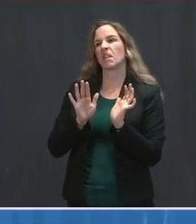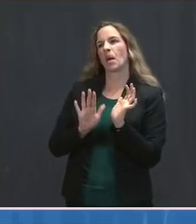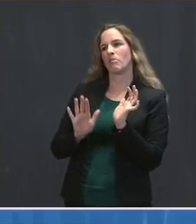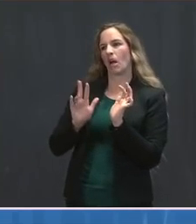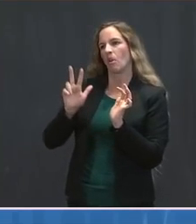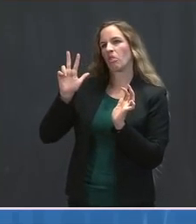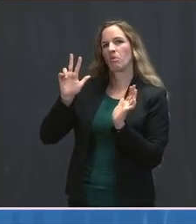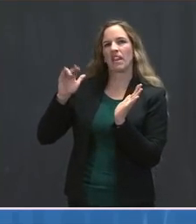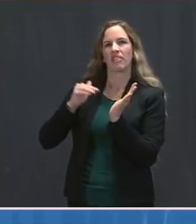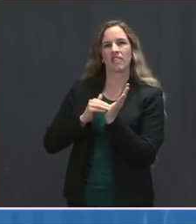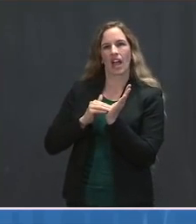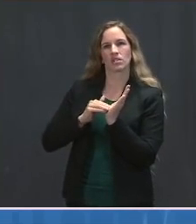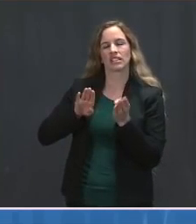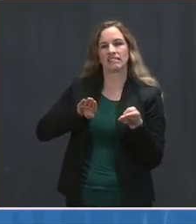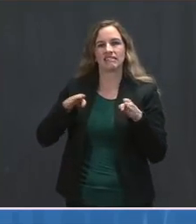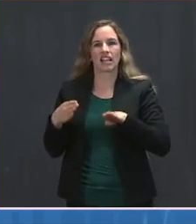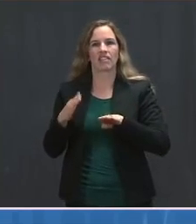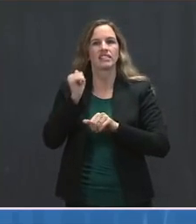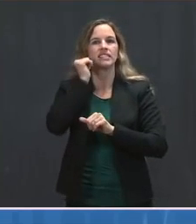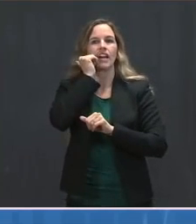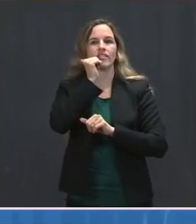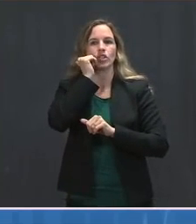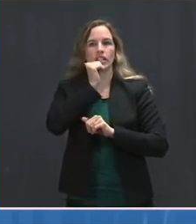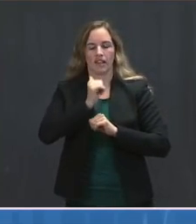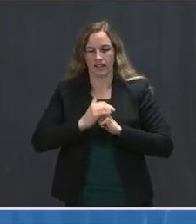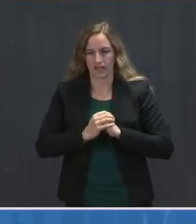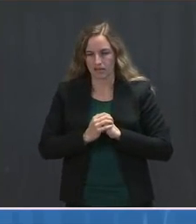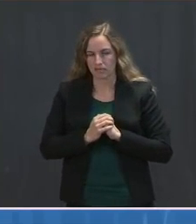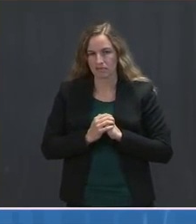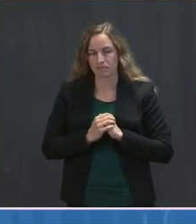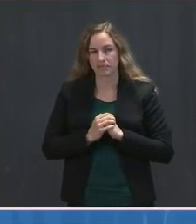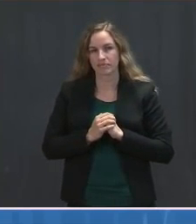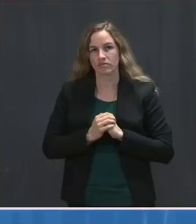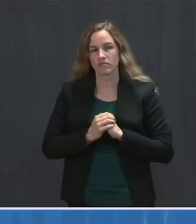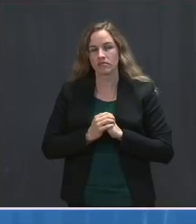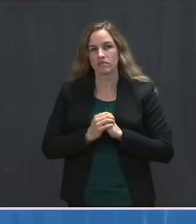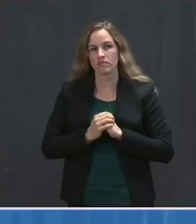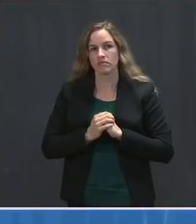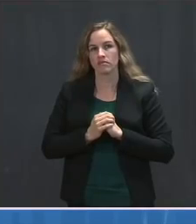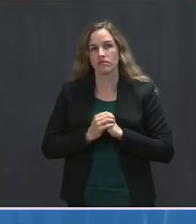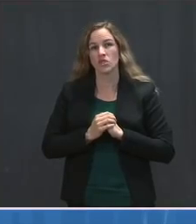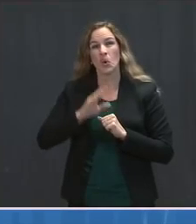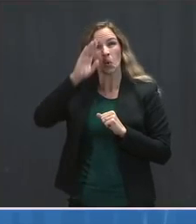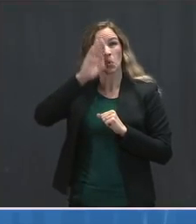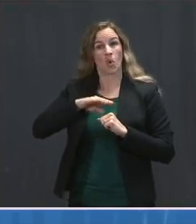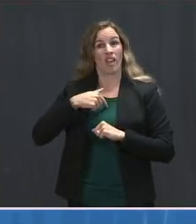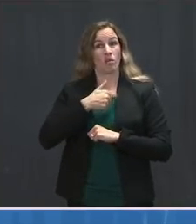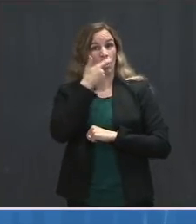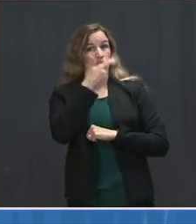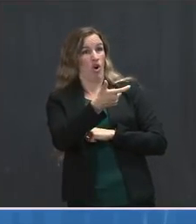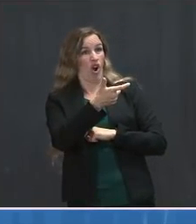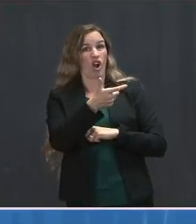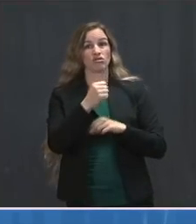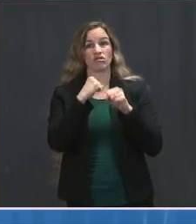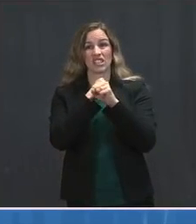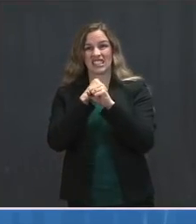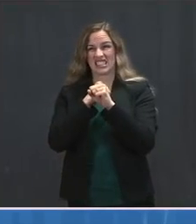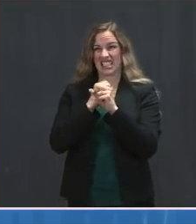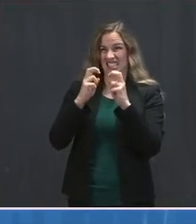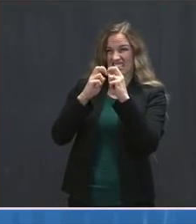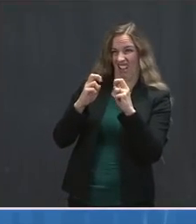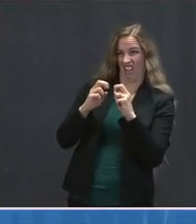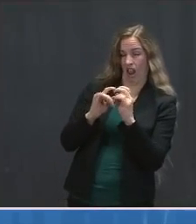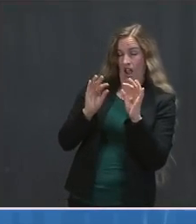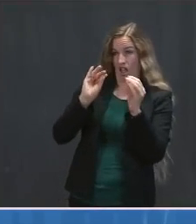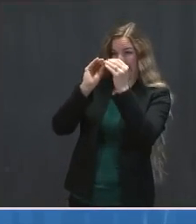deaths per day from January 28th through February 3rd. While we watch these data closely to see if these